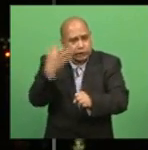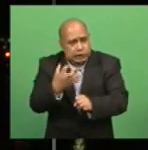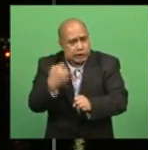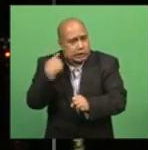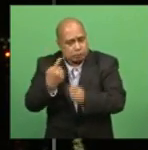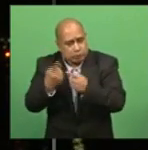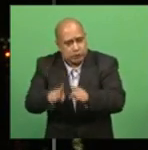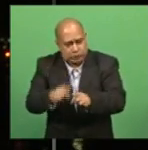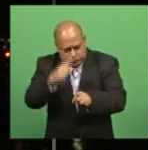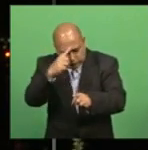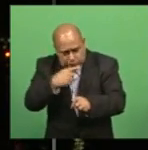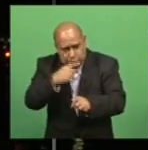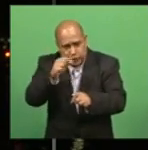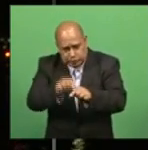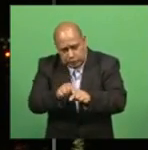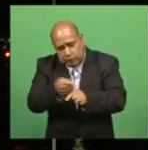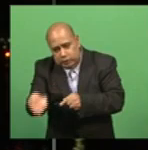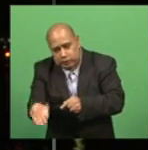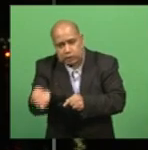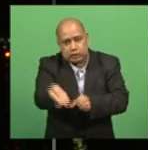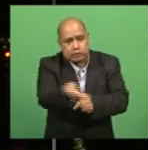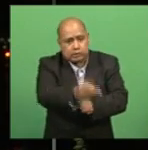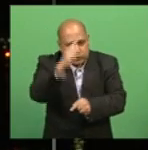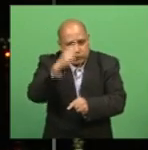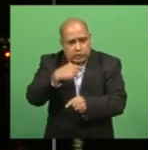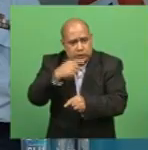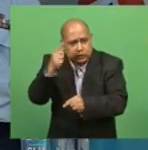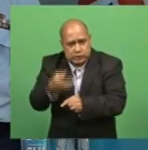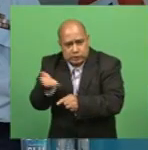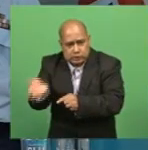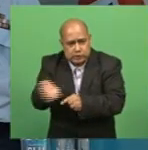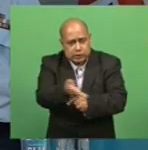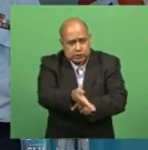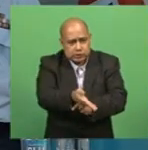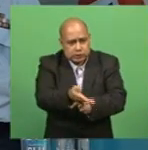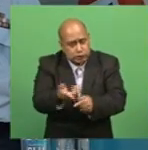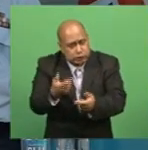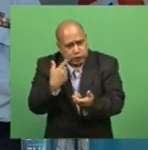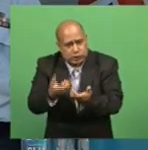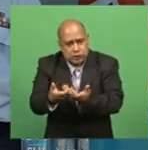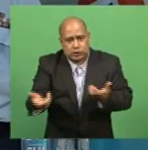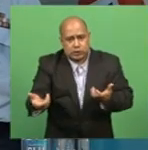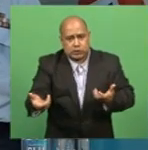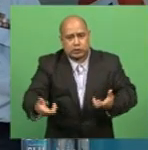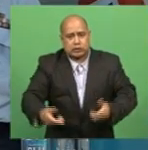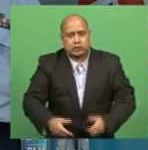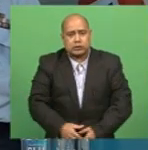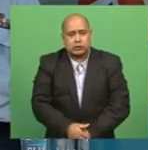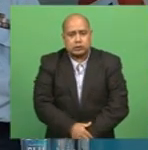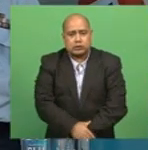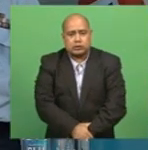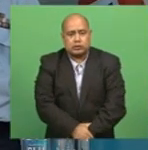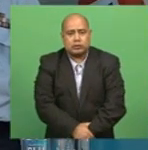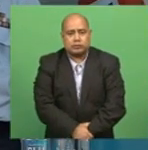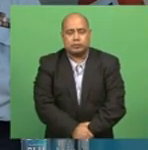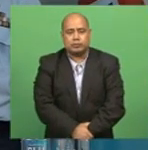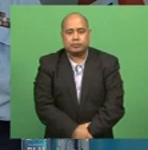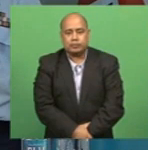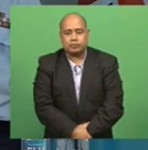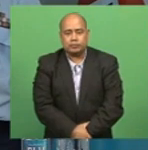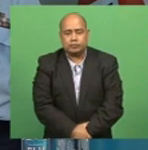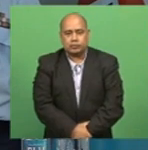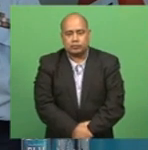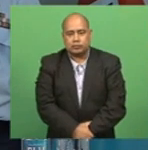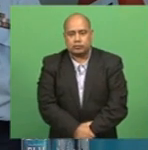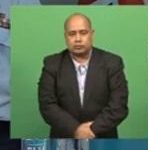to keep coronavirus away from patients in hospital. Only two visitors a day will be allowed to see a patient and the